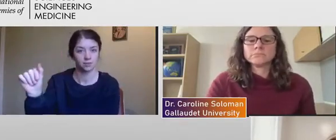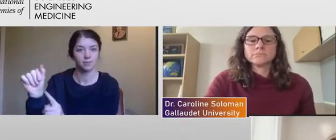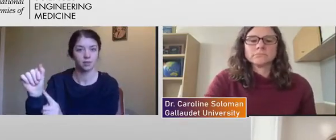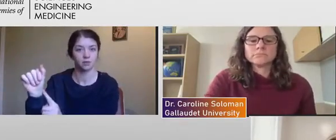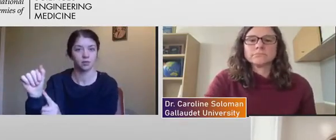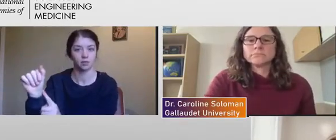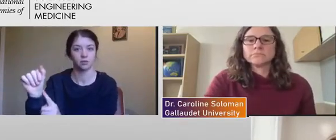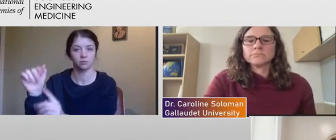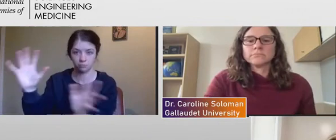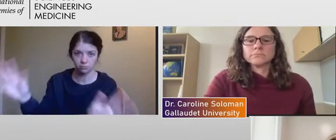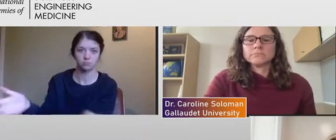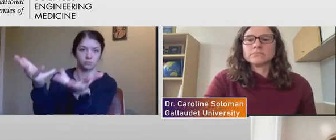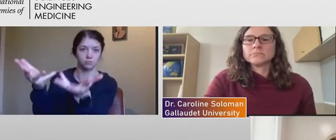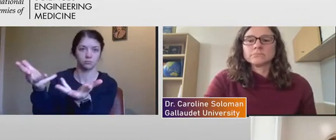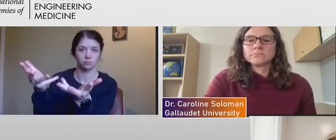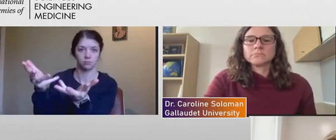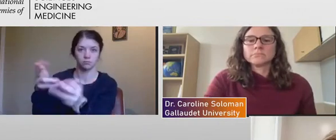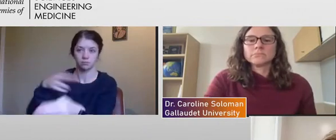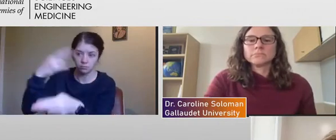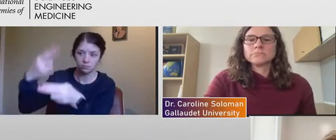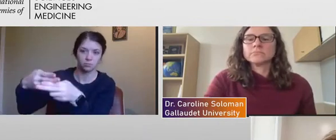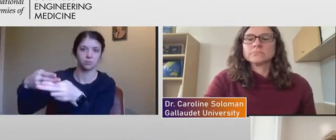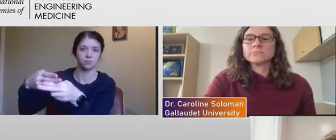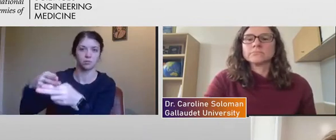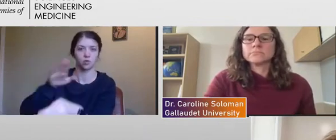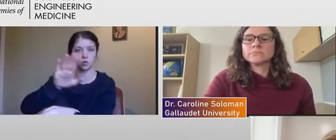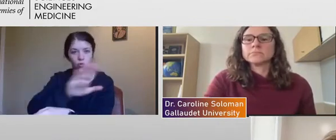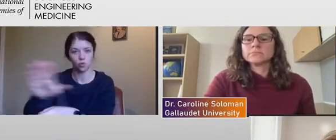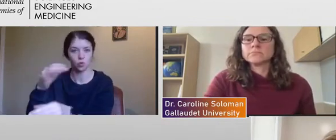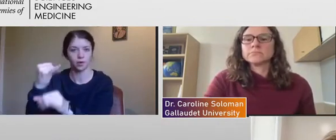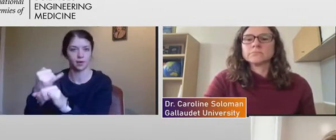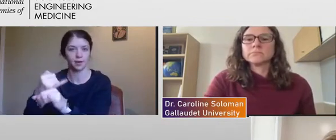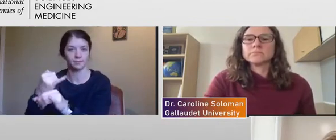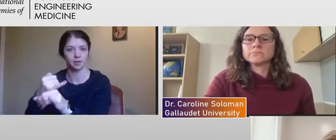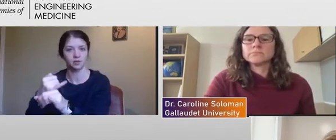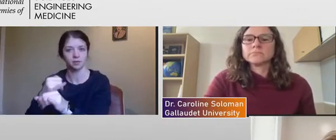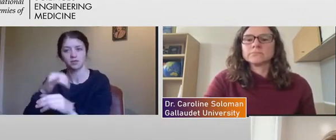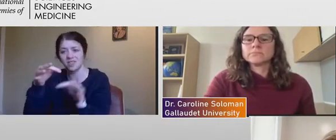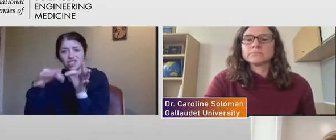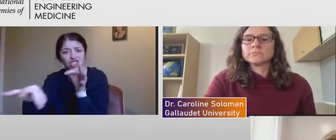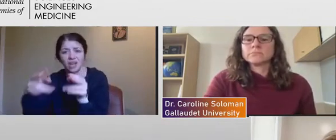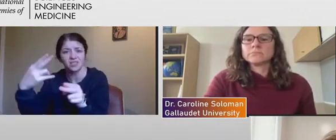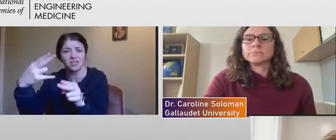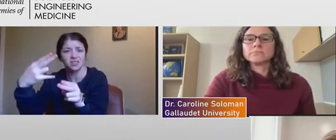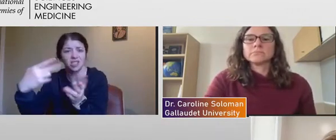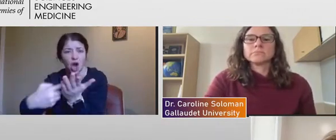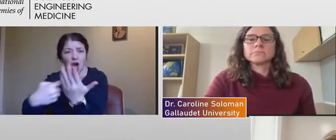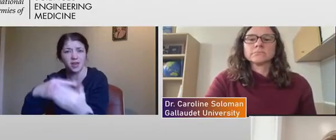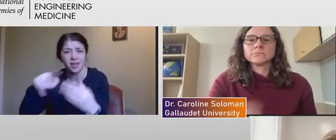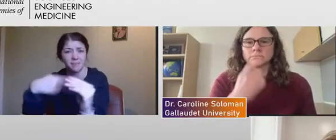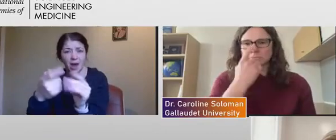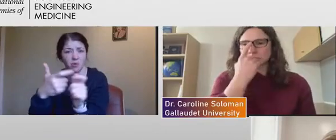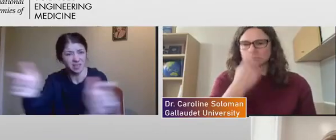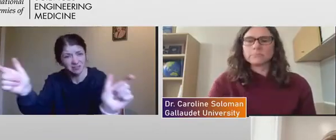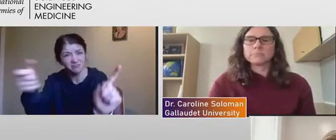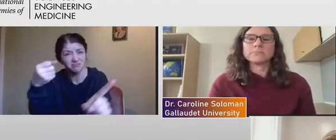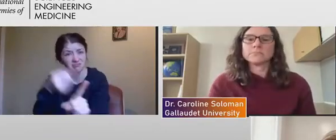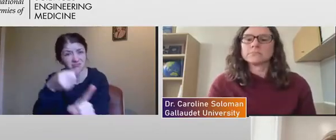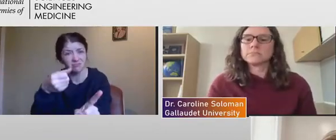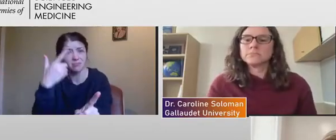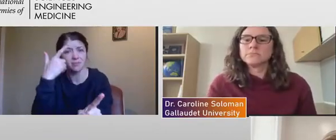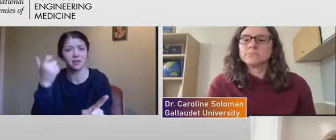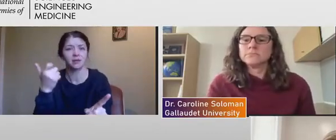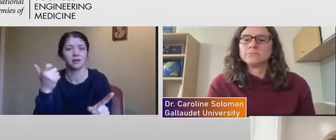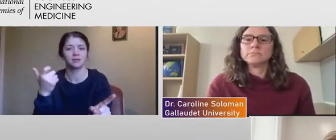to your campus. Just talking about it is huge, um, because like it makes you not feel